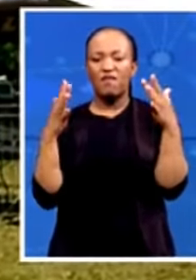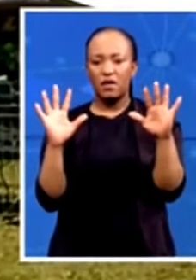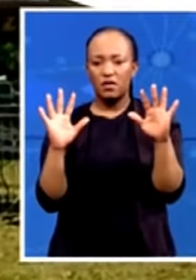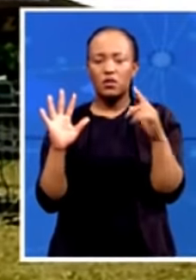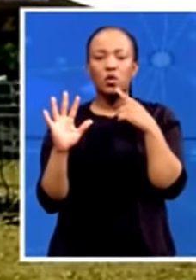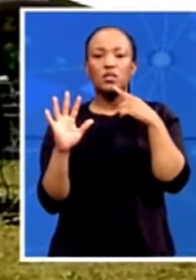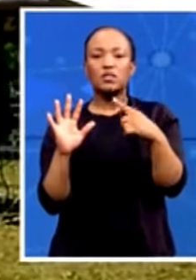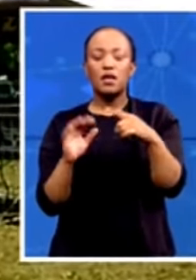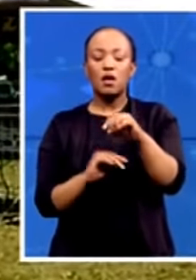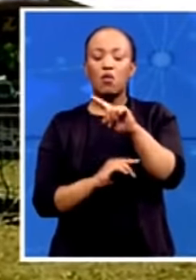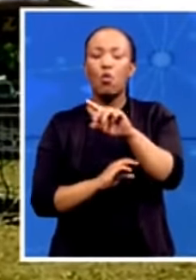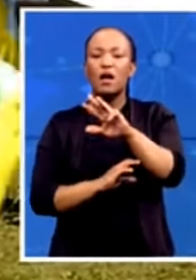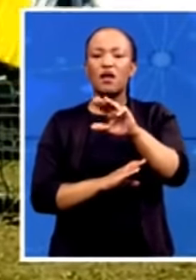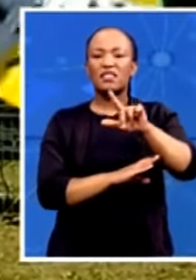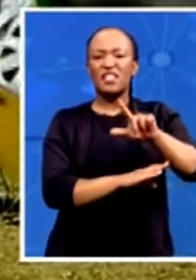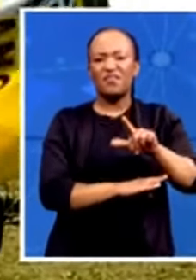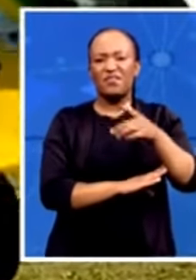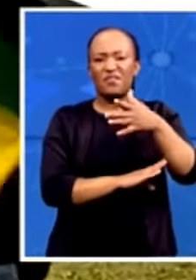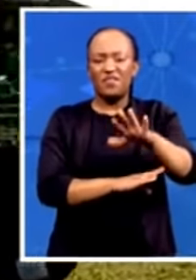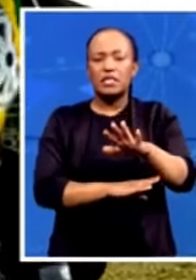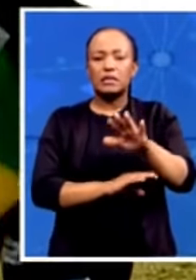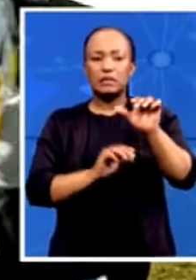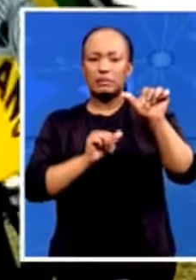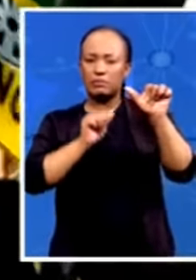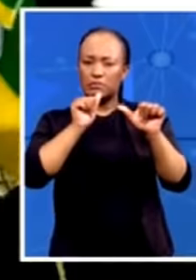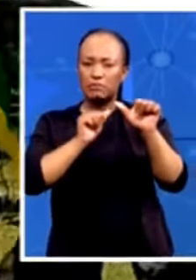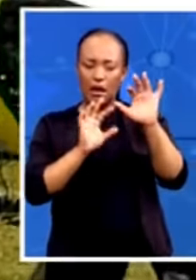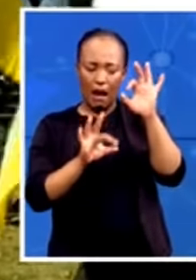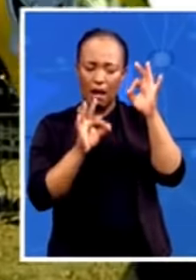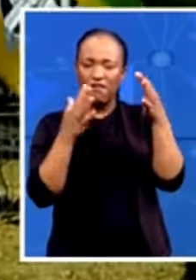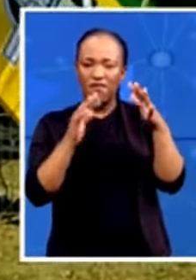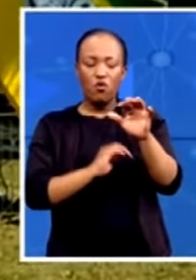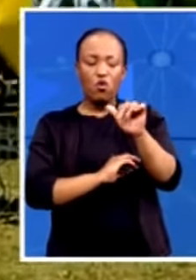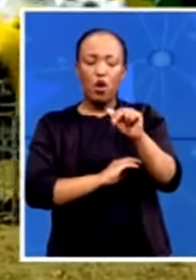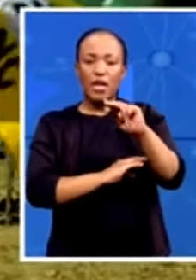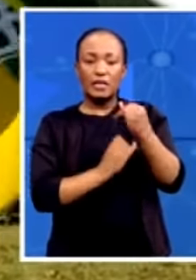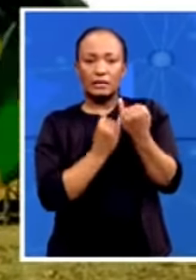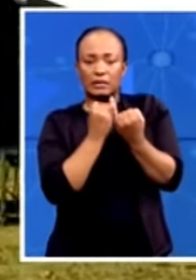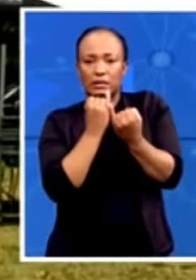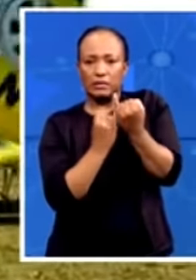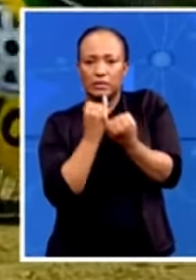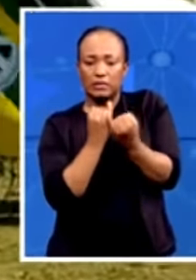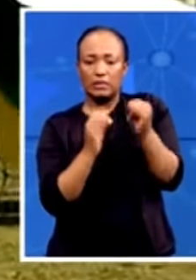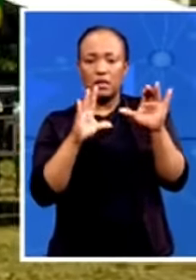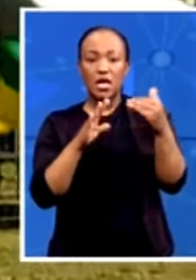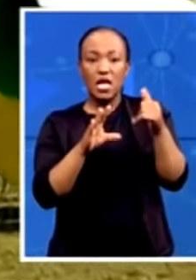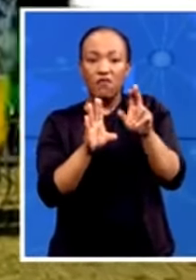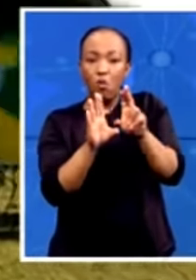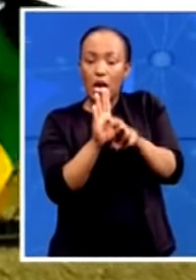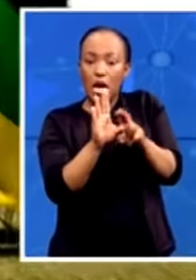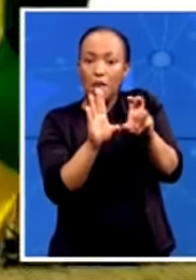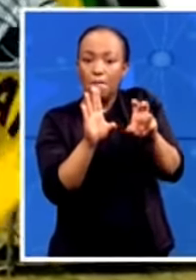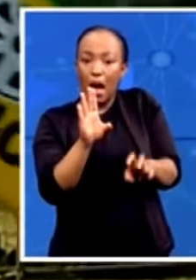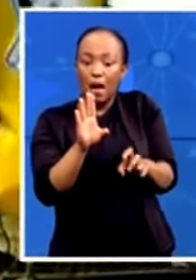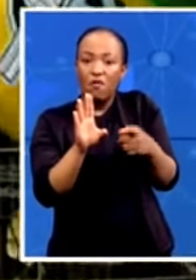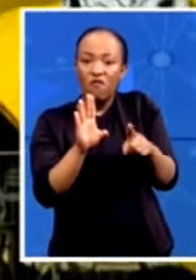we made an analysis that ANC is a contested terrain. Should we leave the ANC as the forces of the left, we'll be leaving